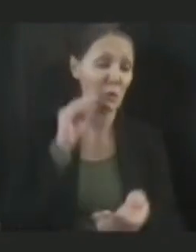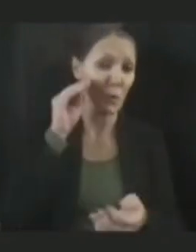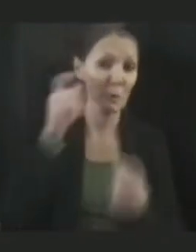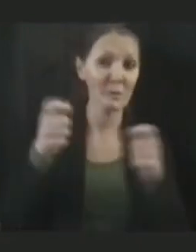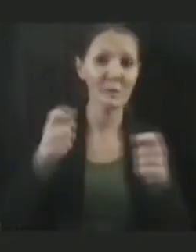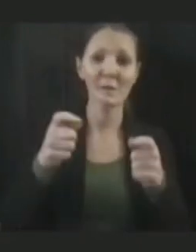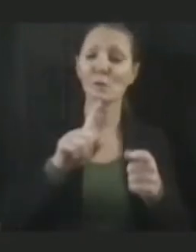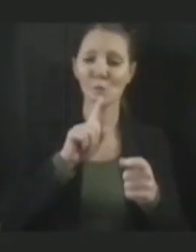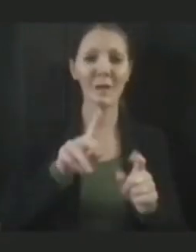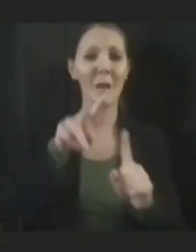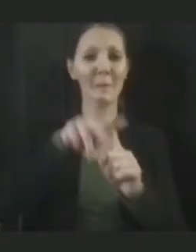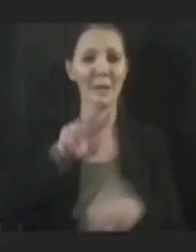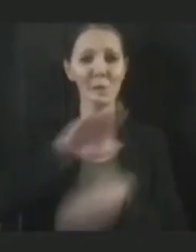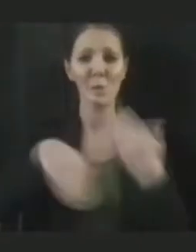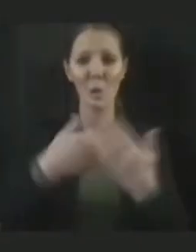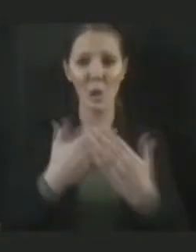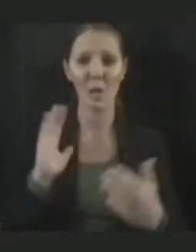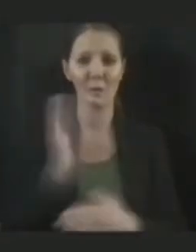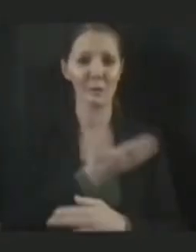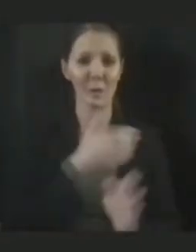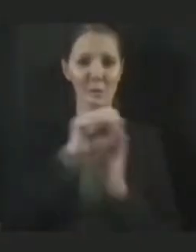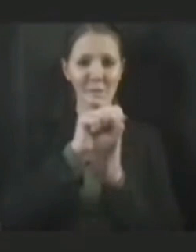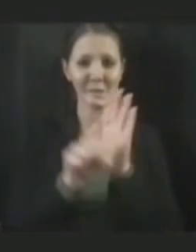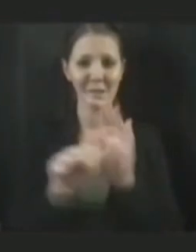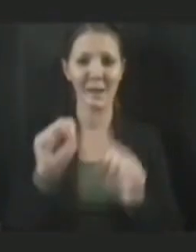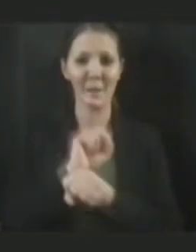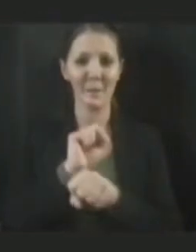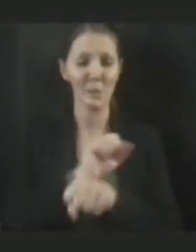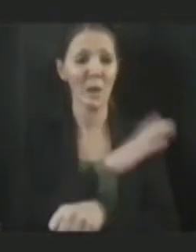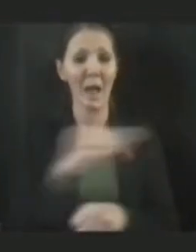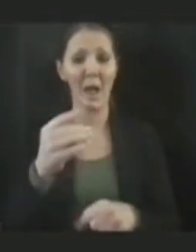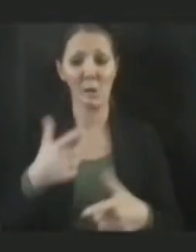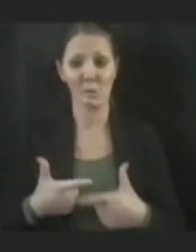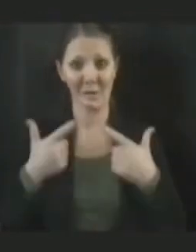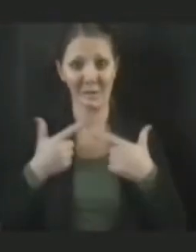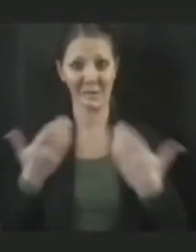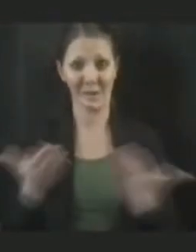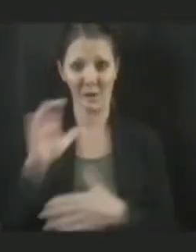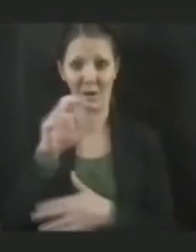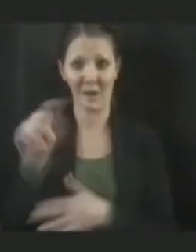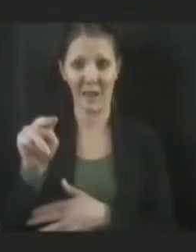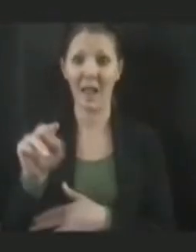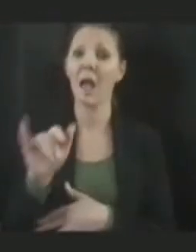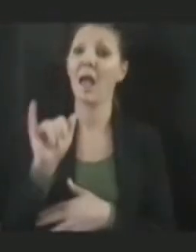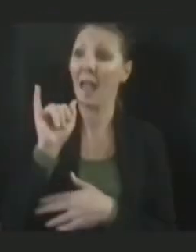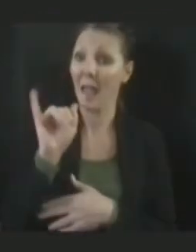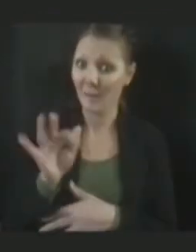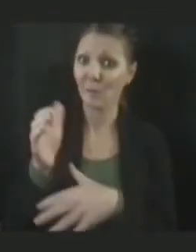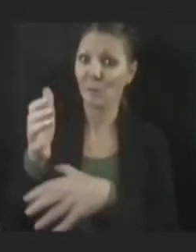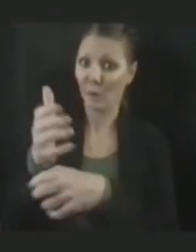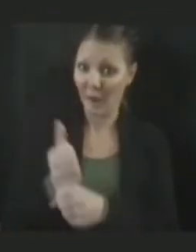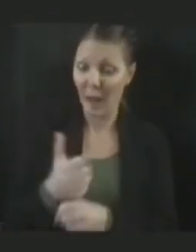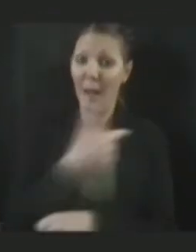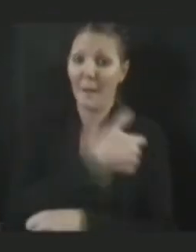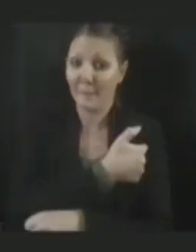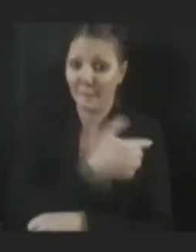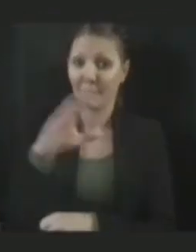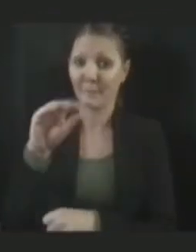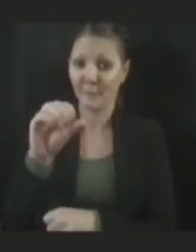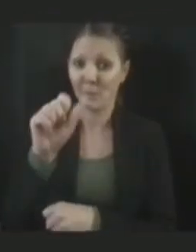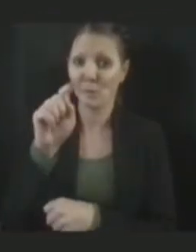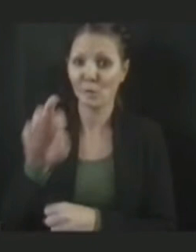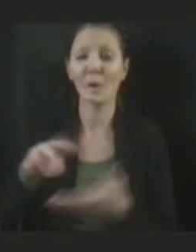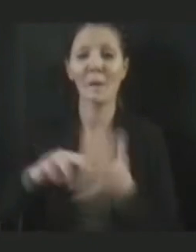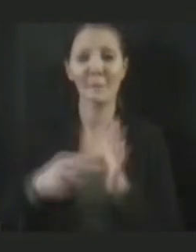of our state employees, as well as every other resident of Connecticut, which is that if you get your booster, you're going to be very well positioned against this